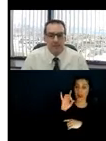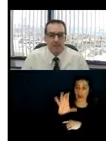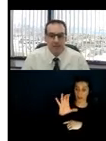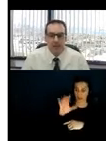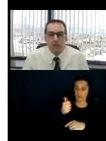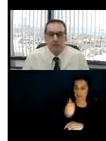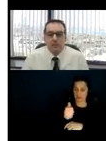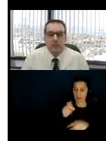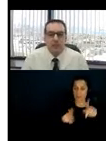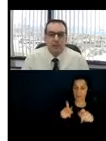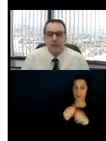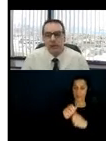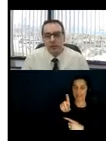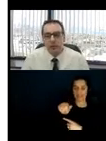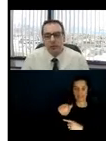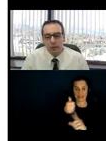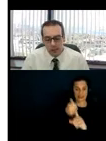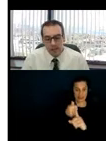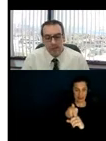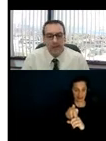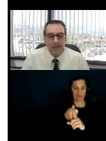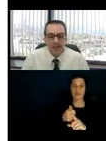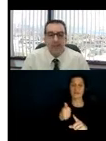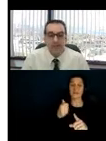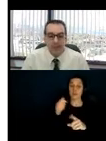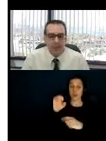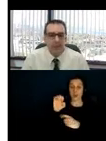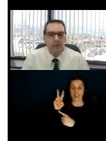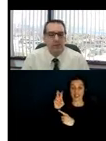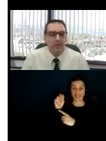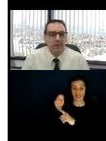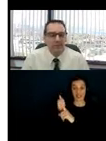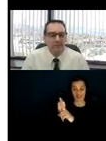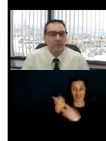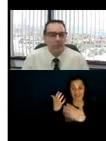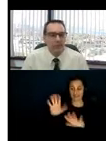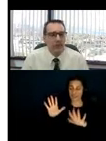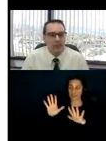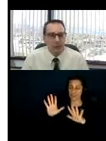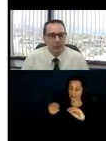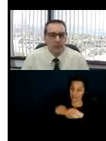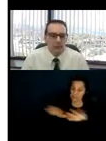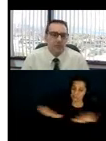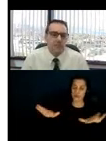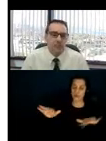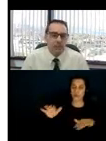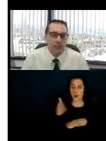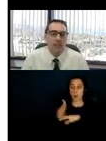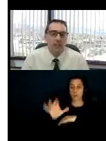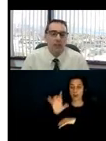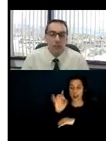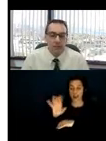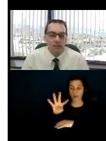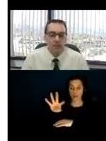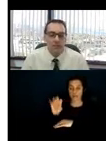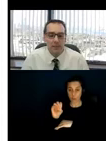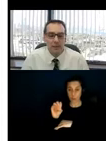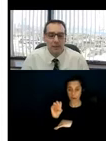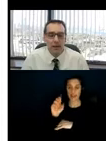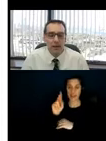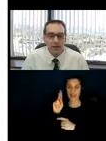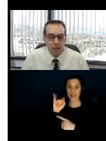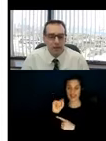And as a result, we've distributed or Evan has distributed over 840 emergency supplied go kits